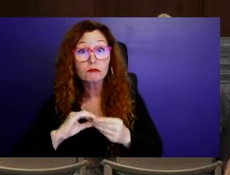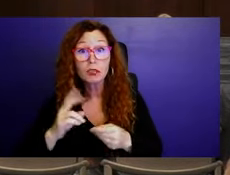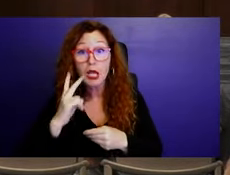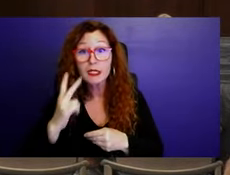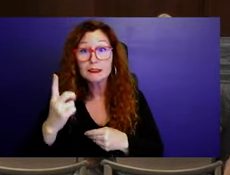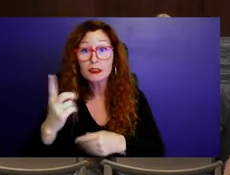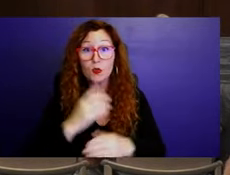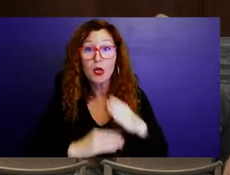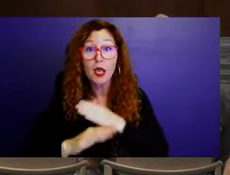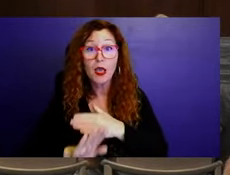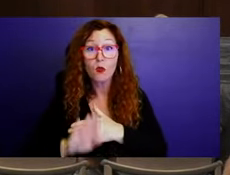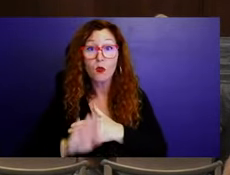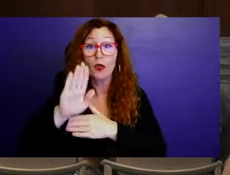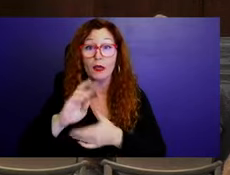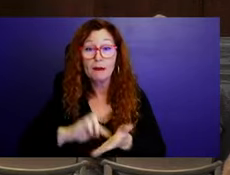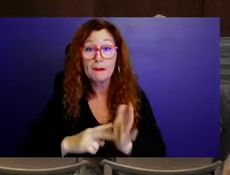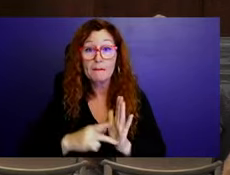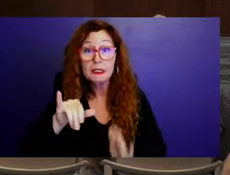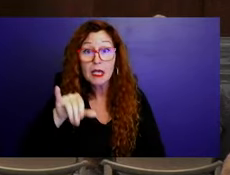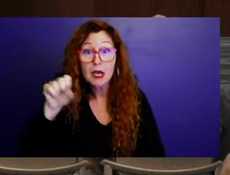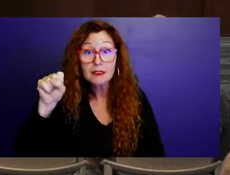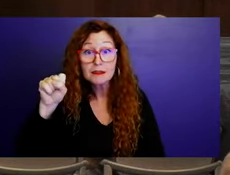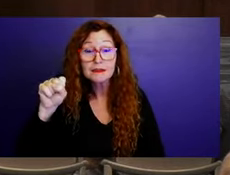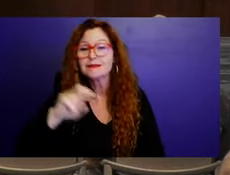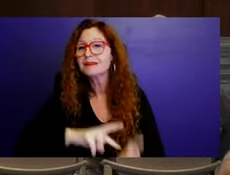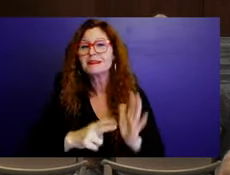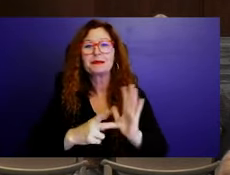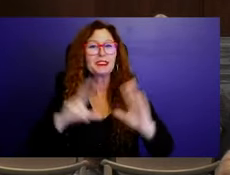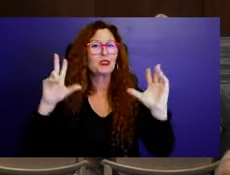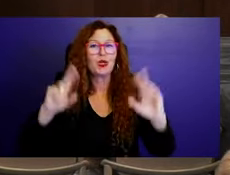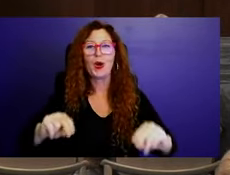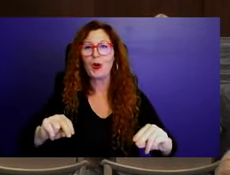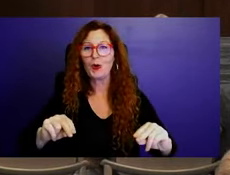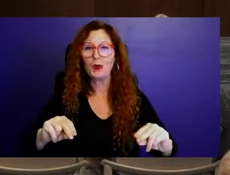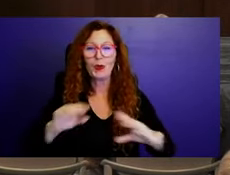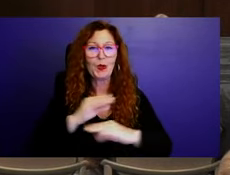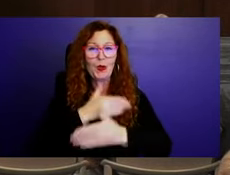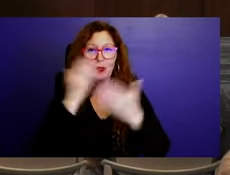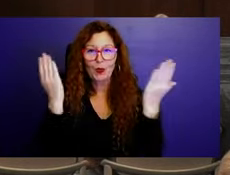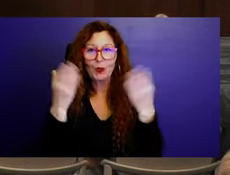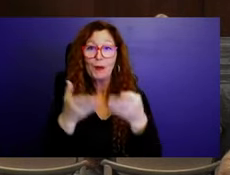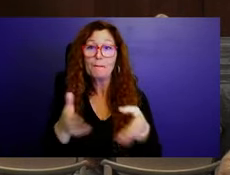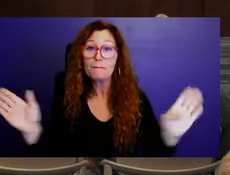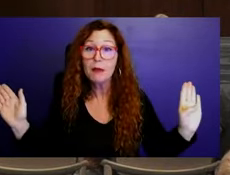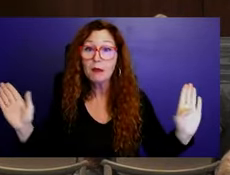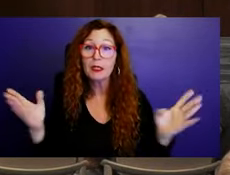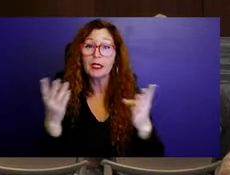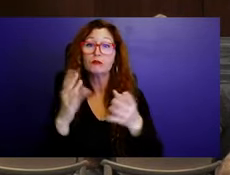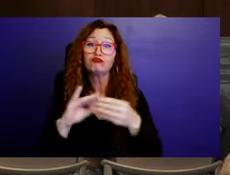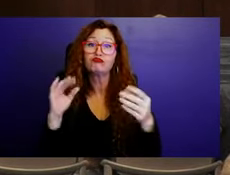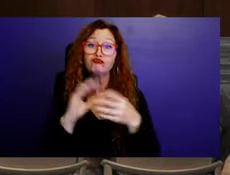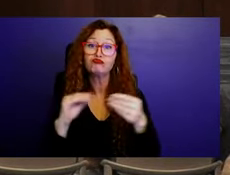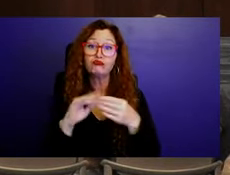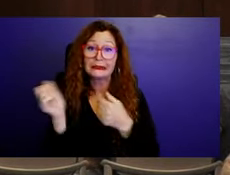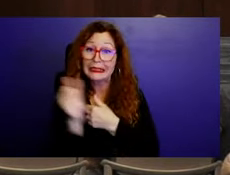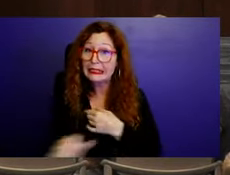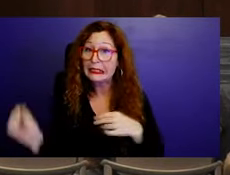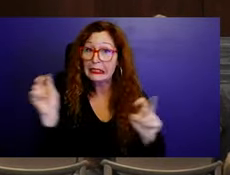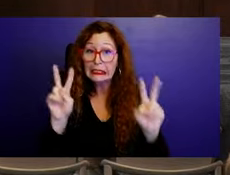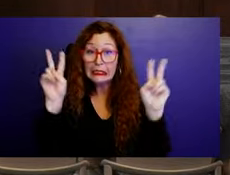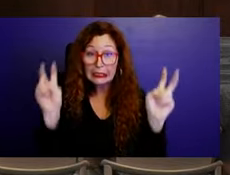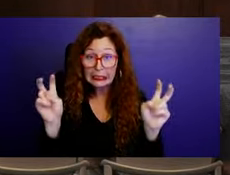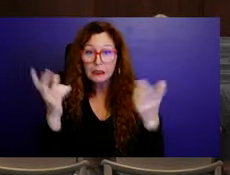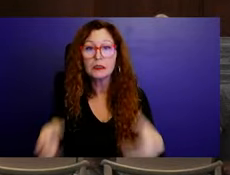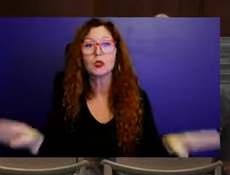yes? No, that was a no. All right. That means public audience is now closed. We have nothing under